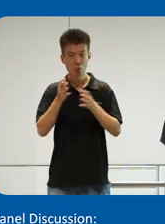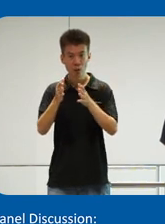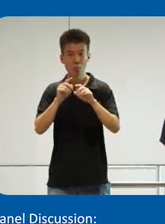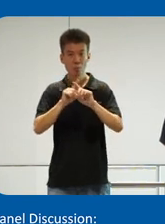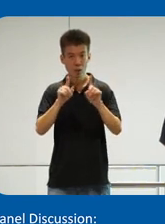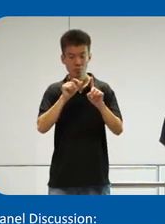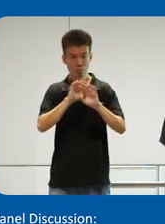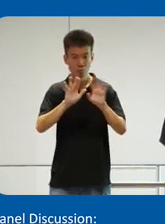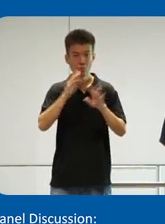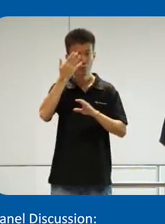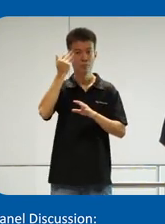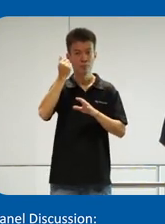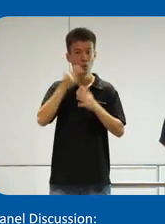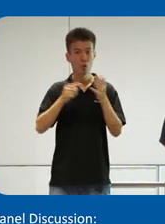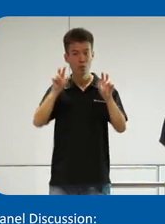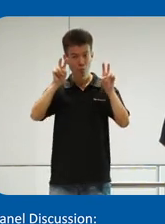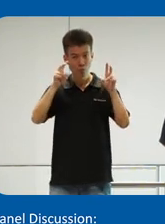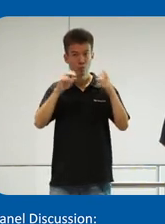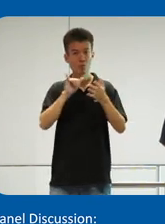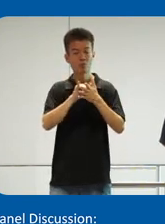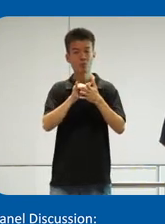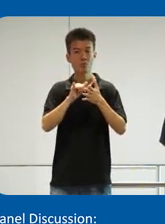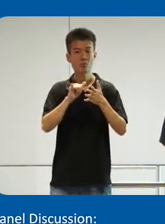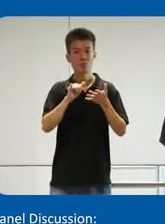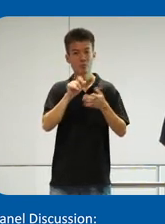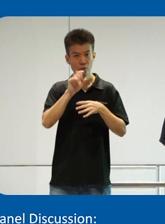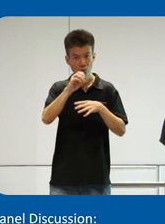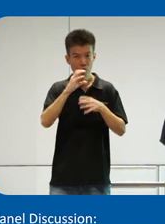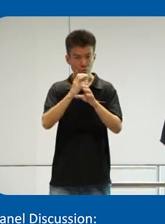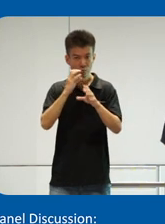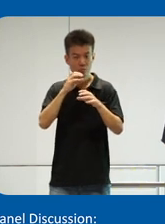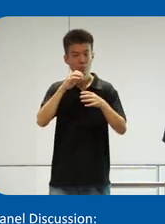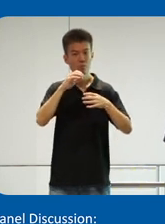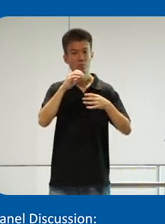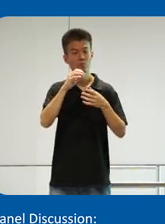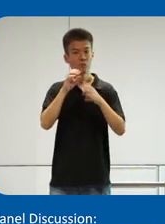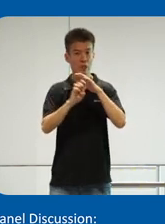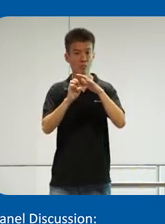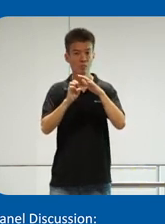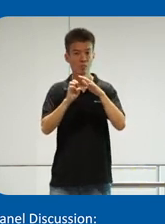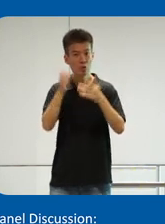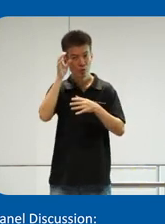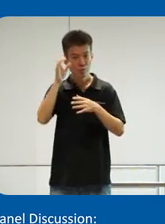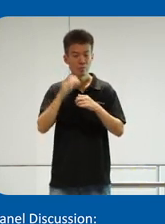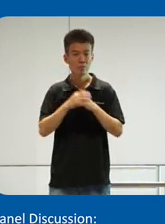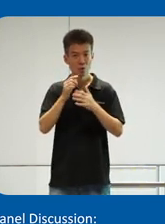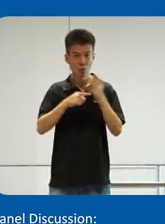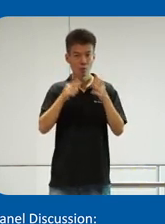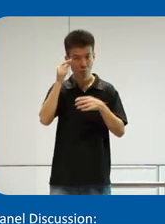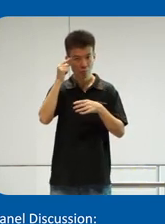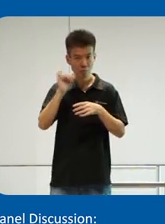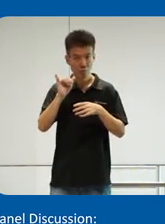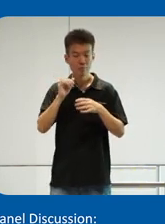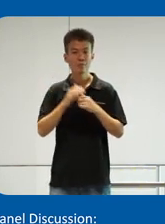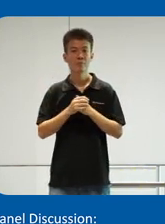But don't forget what I call the troika element, the people and the concept, you know? So I think we talked about like-mindedness.